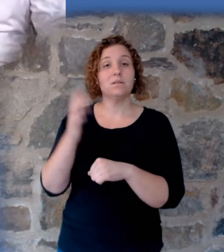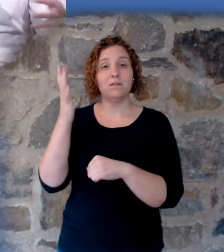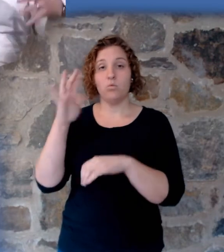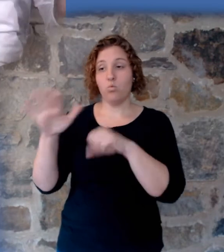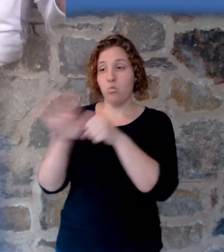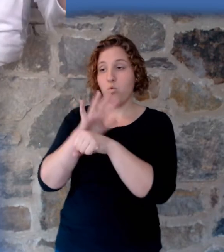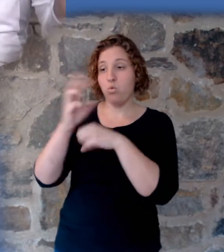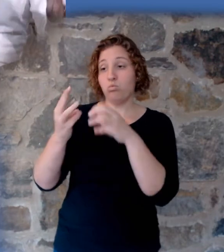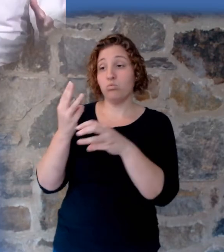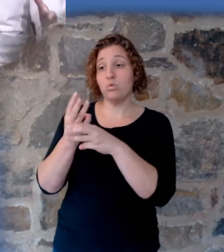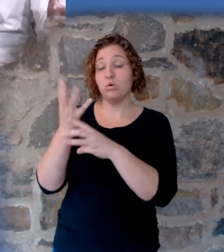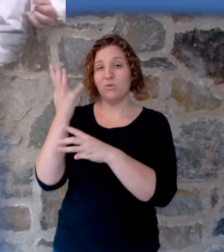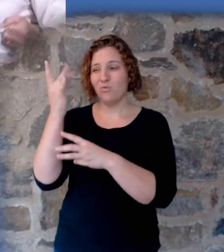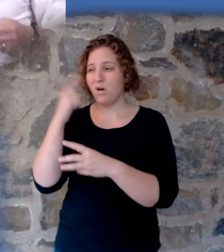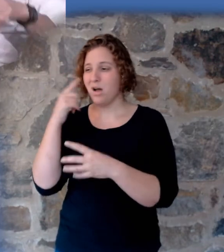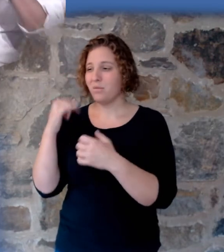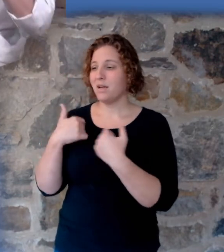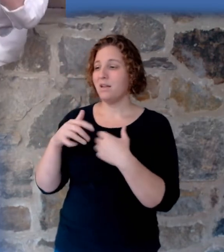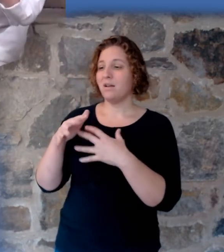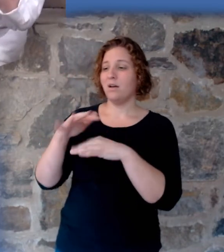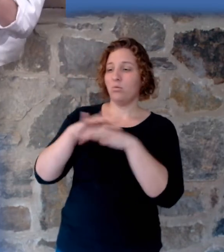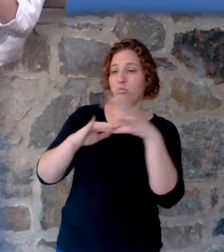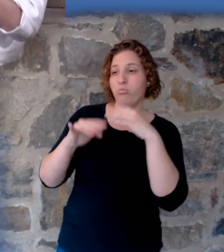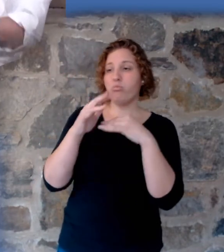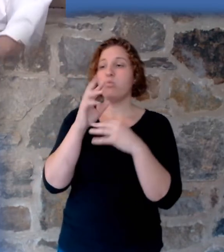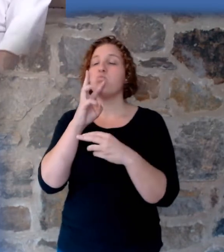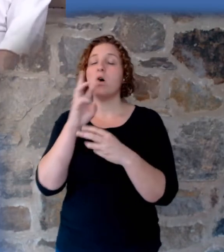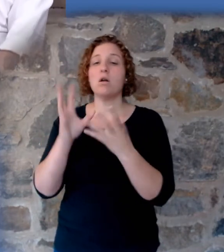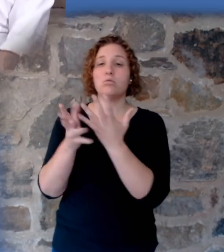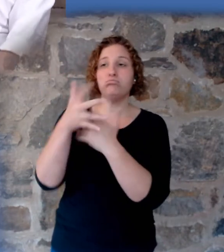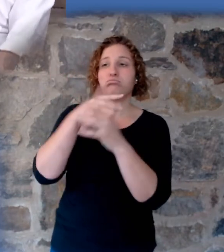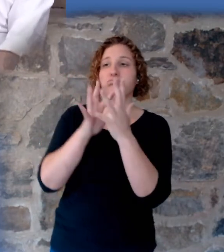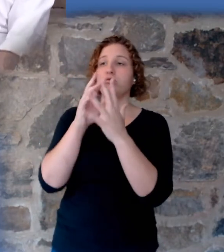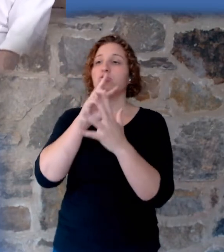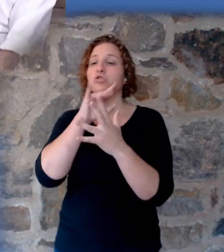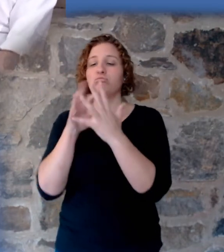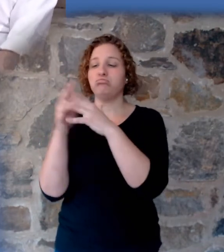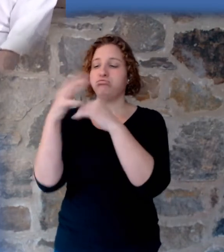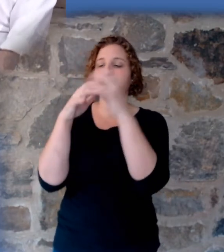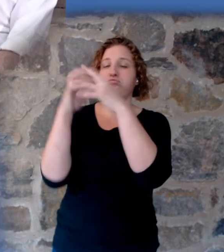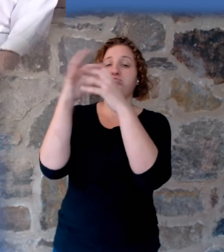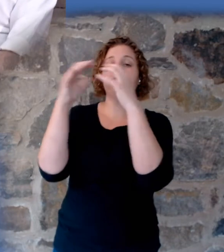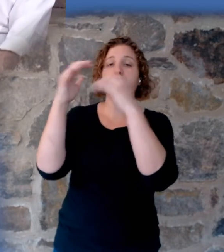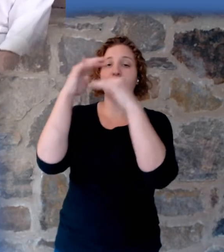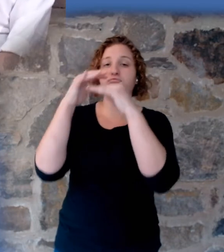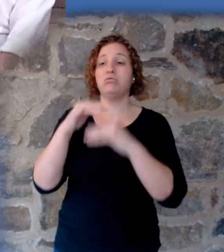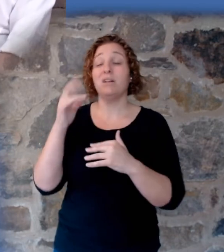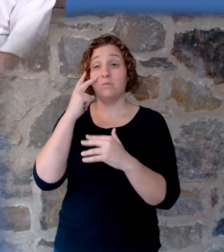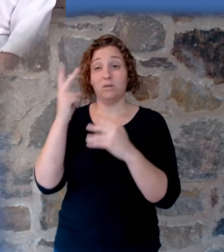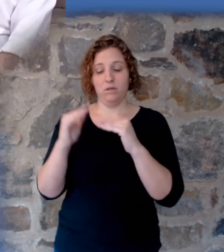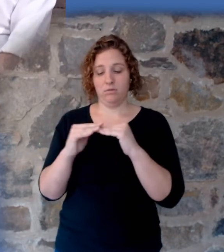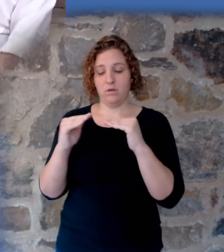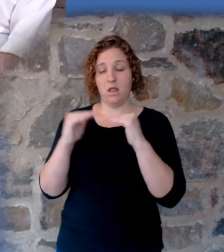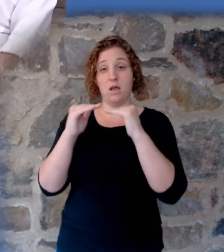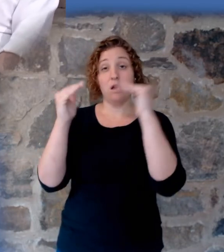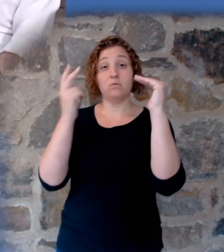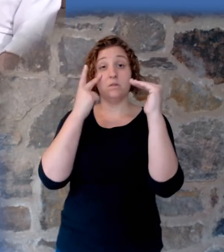got all churned up in the flood and then the water receded. These things harden. You've got sedimentary rock. You've got layers of limestone all around the world.